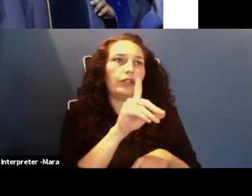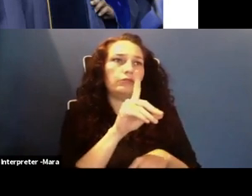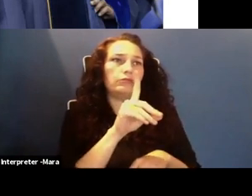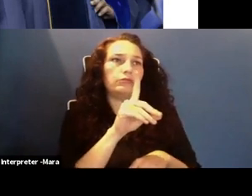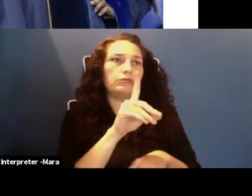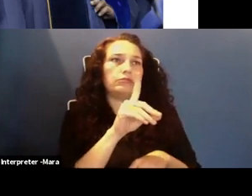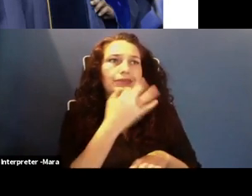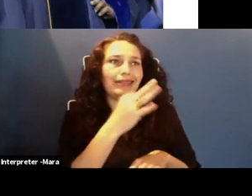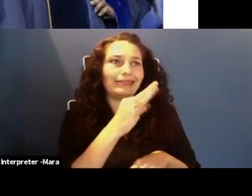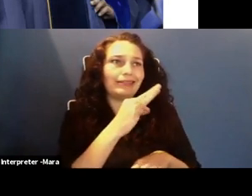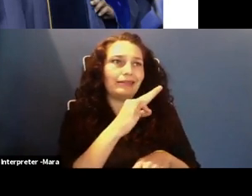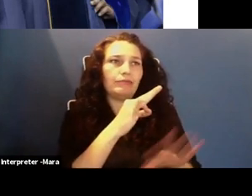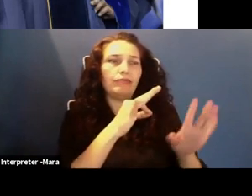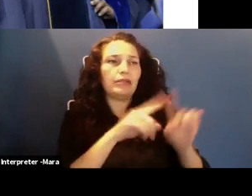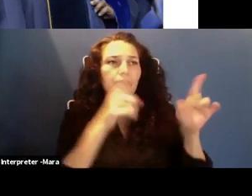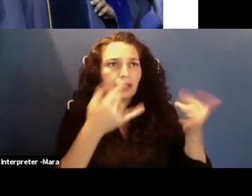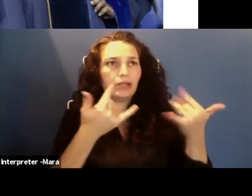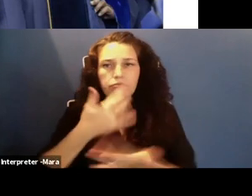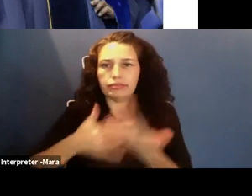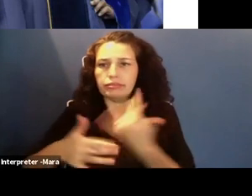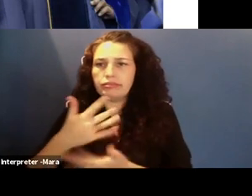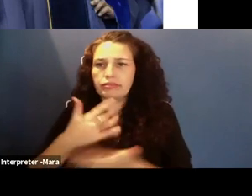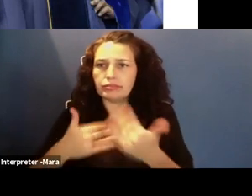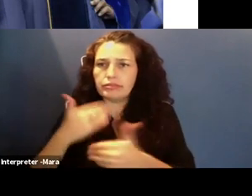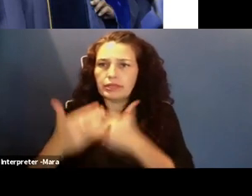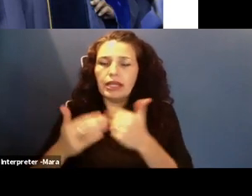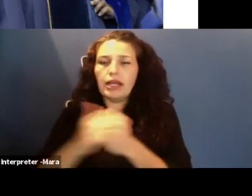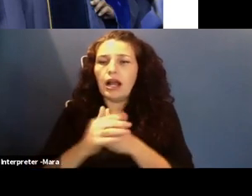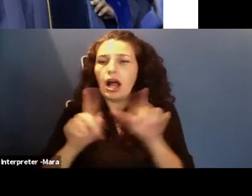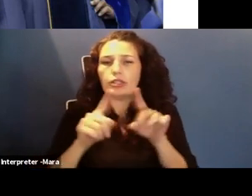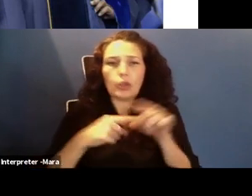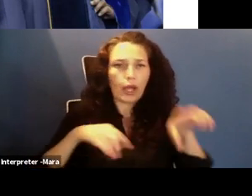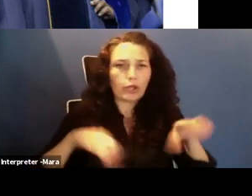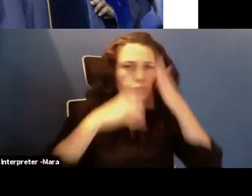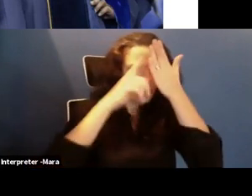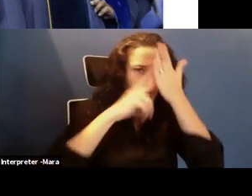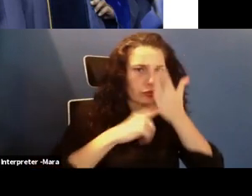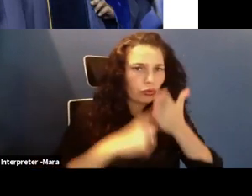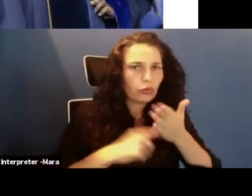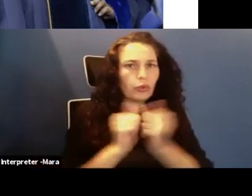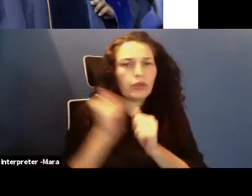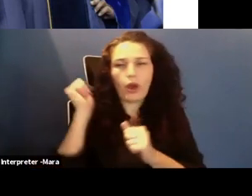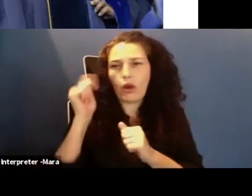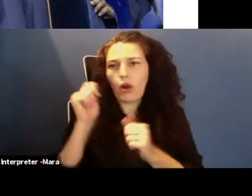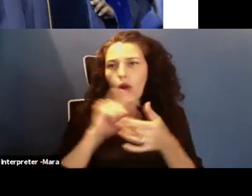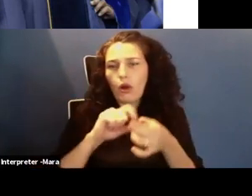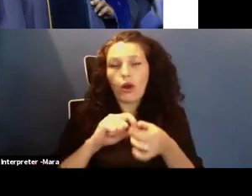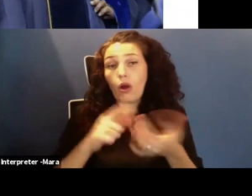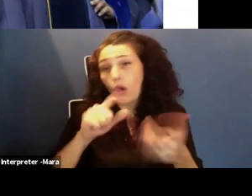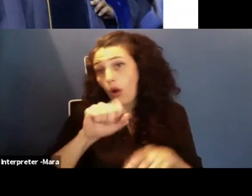And I also do research in one other field with authorship. So I love social media. I hope you all do too.